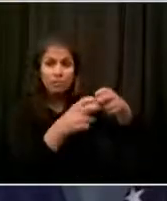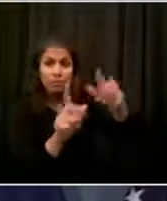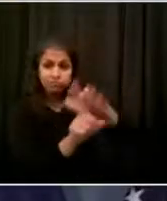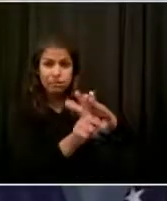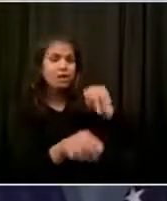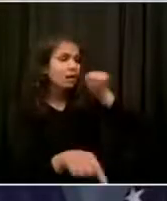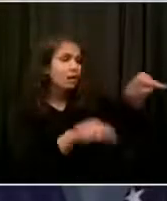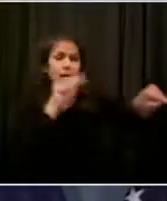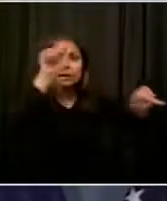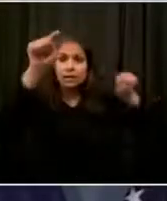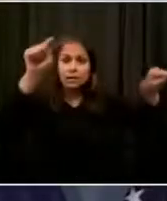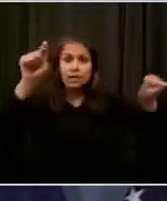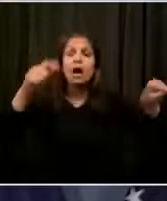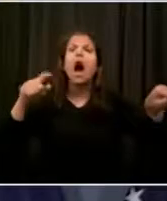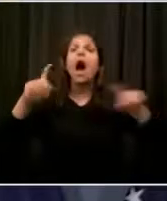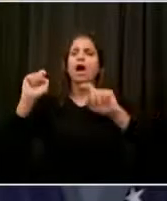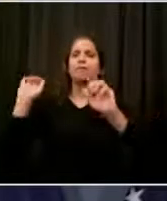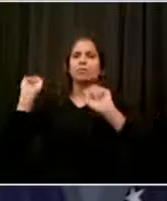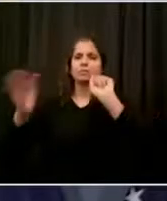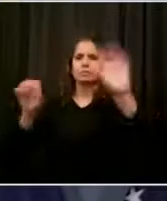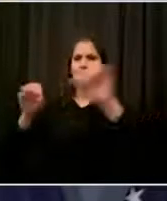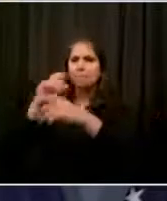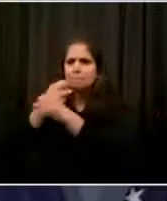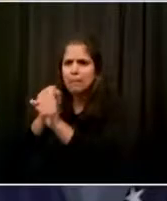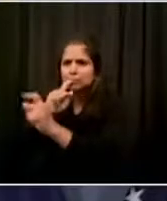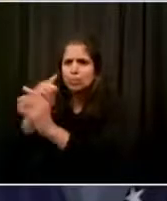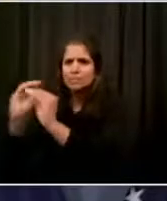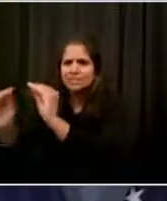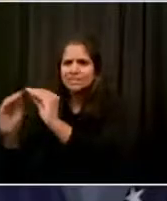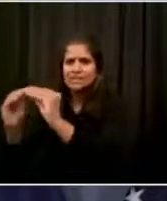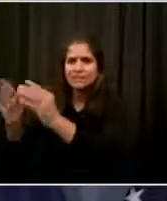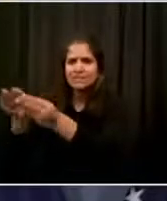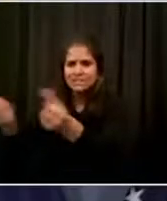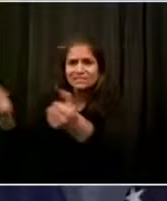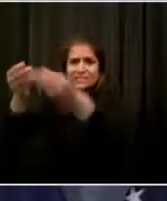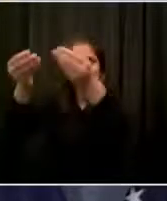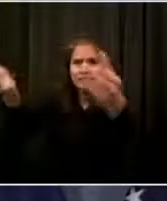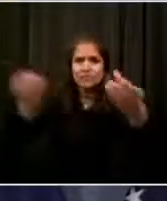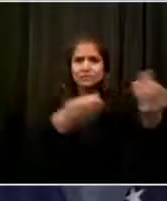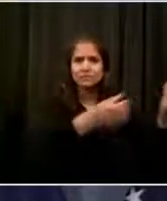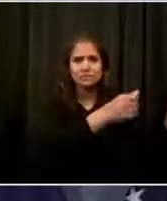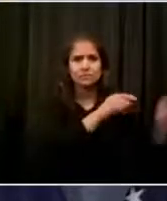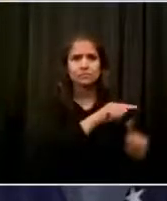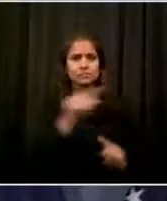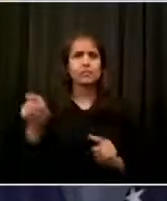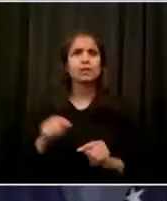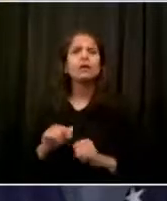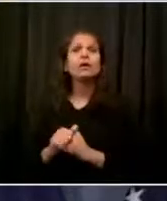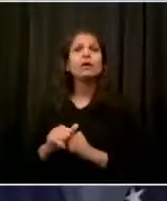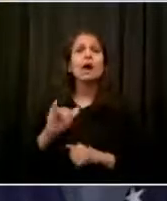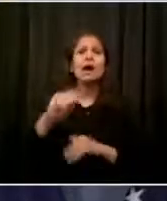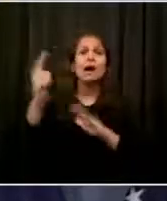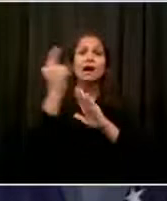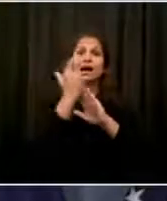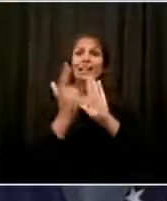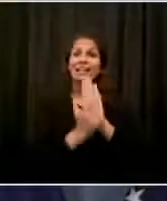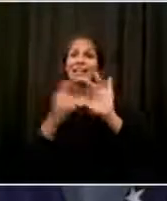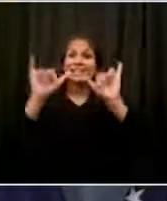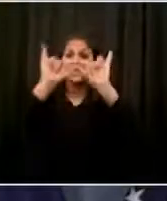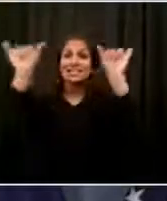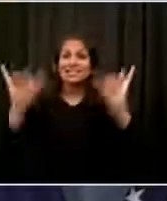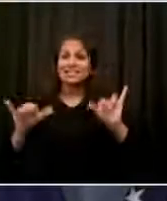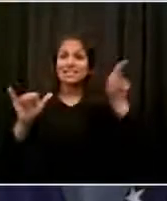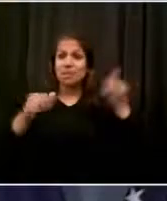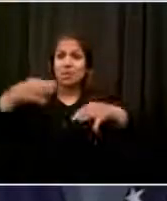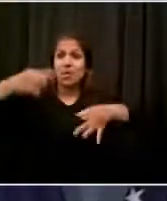problem. We need cooperation from prosecutors when it comes to gun violence. We need more cooperation from